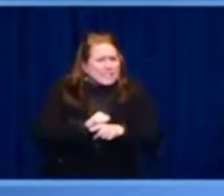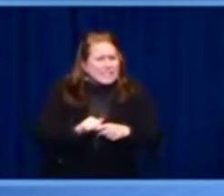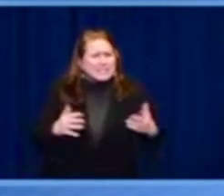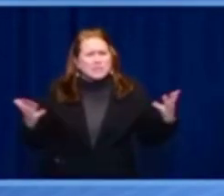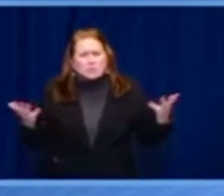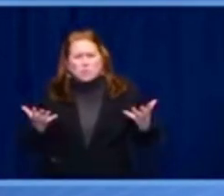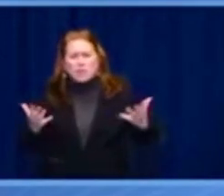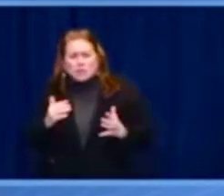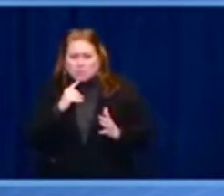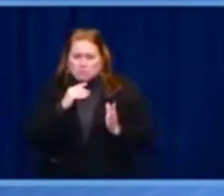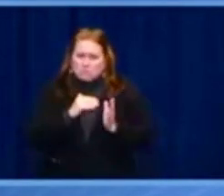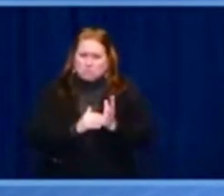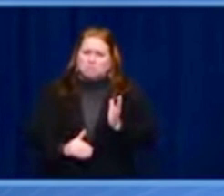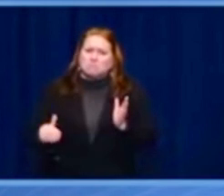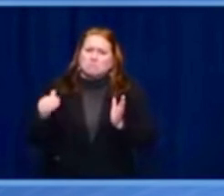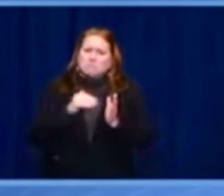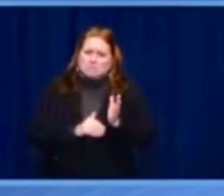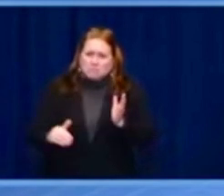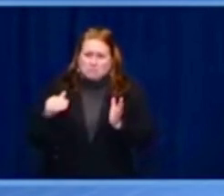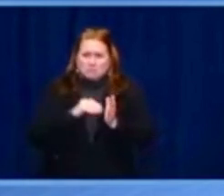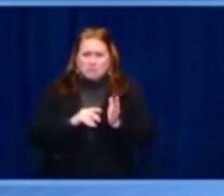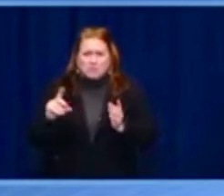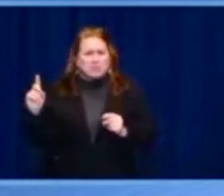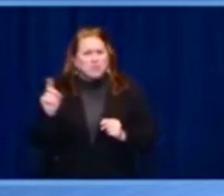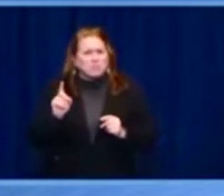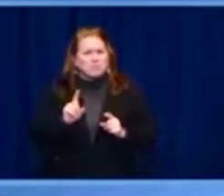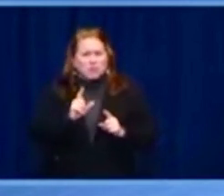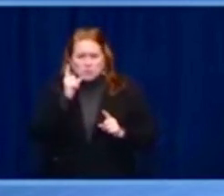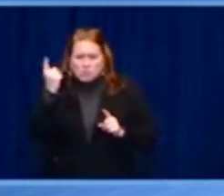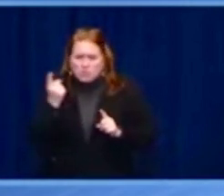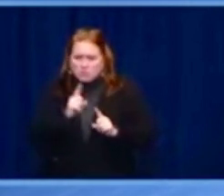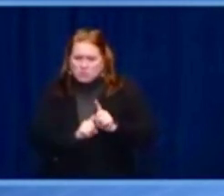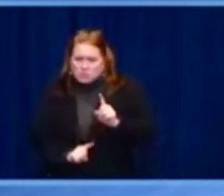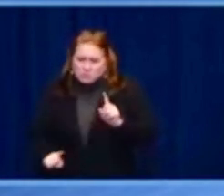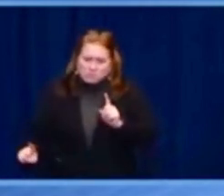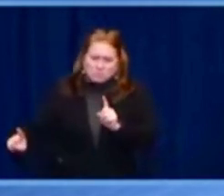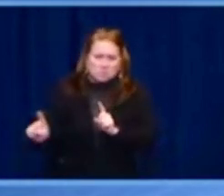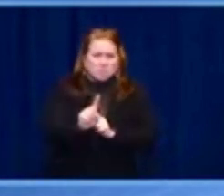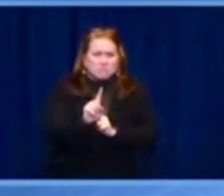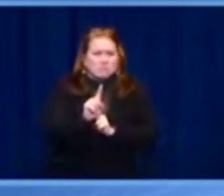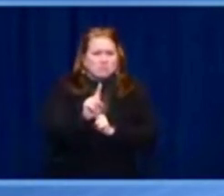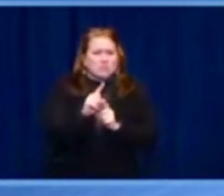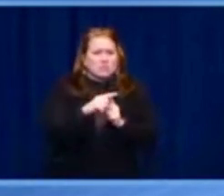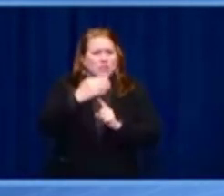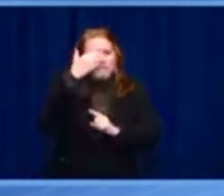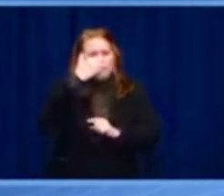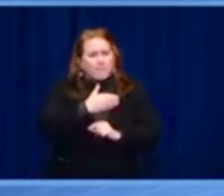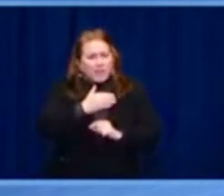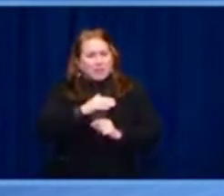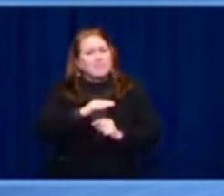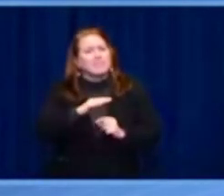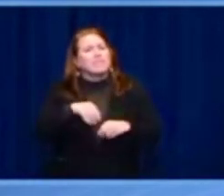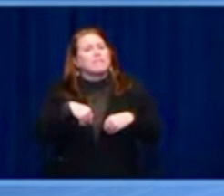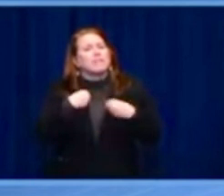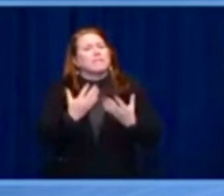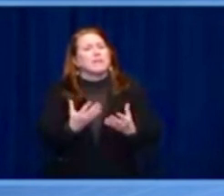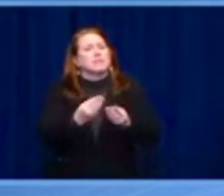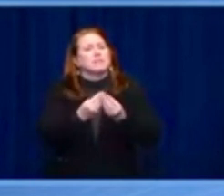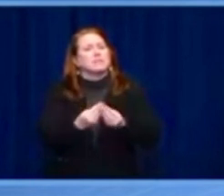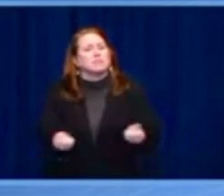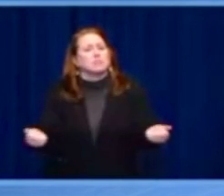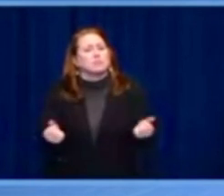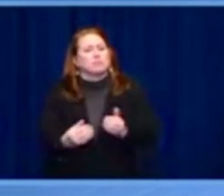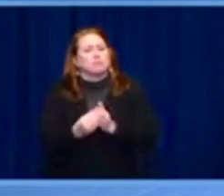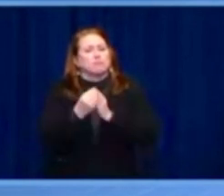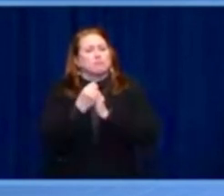by building more sustainable and resilient food systems around the globe. And the unprecedented unity, the